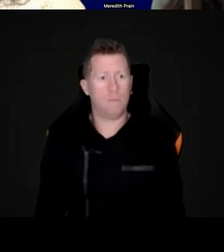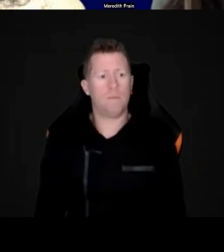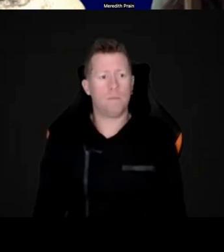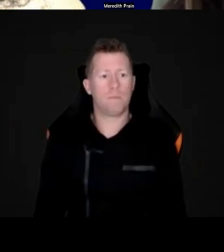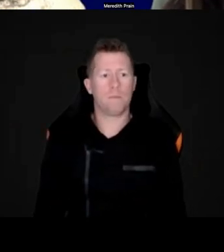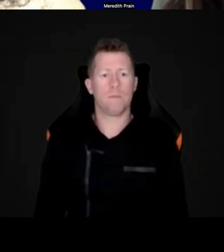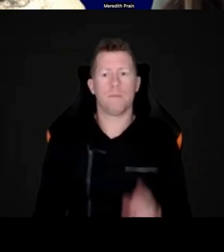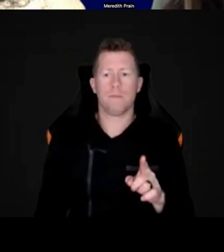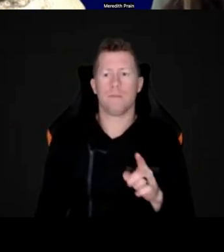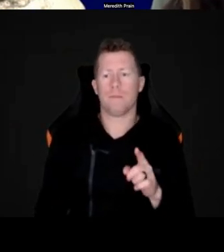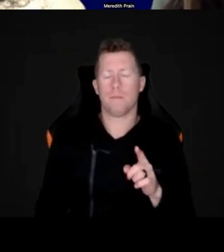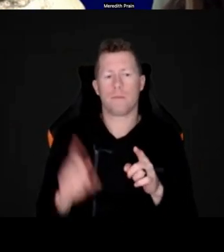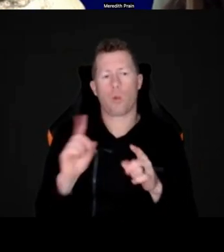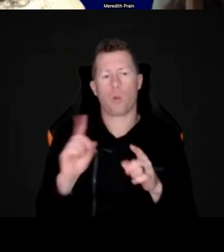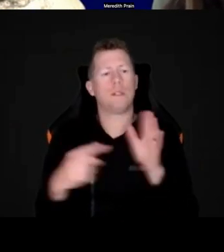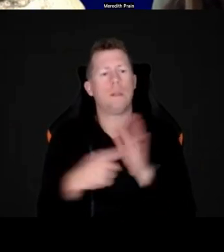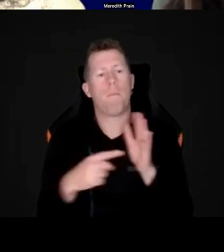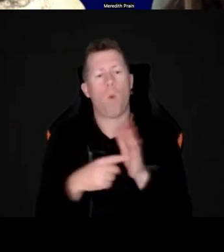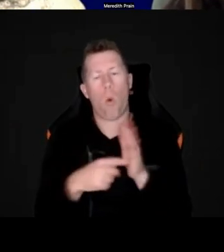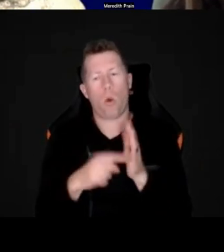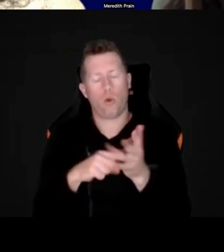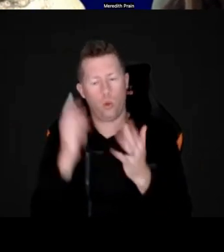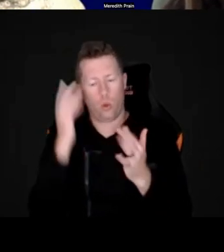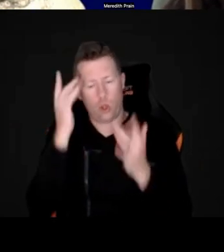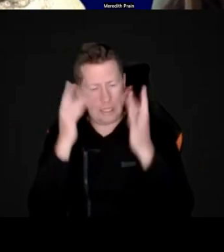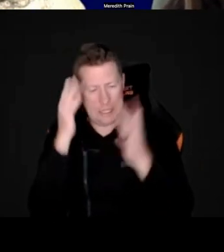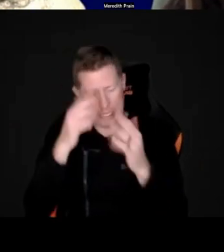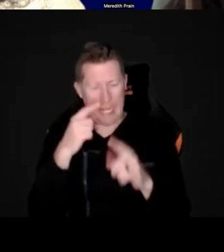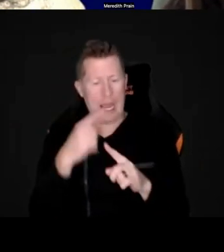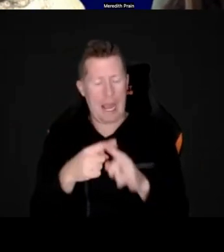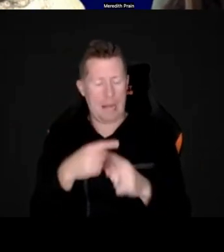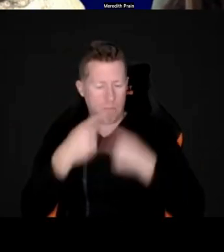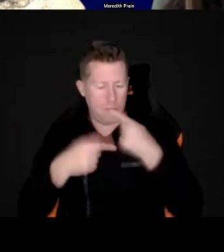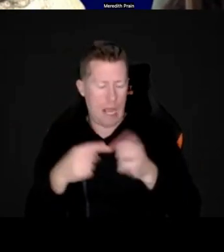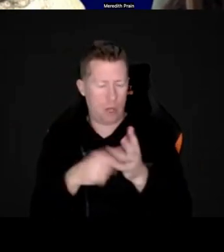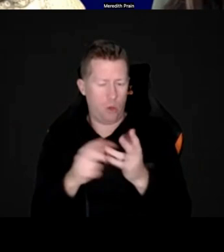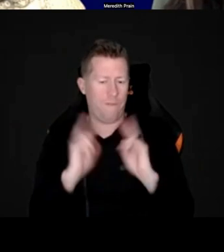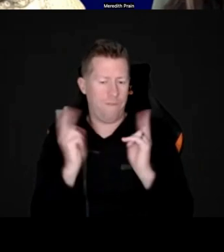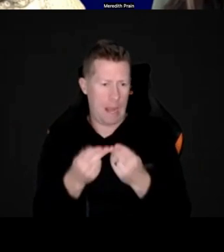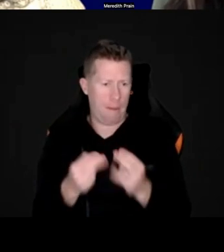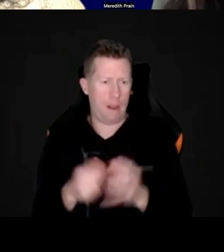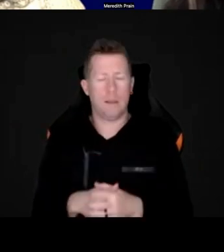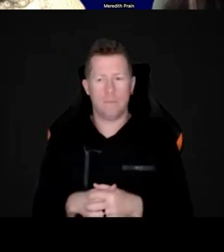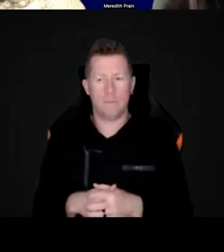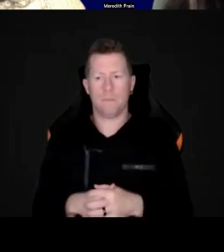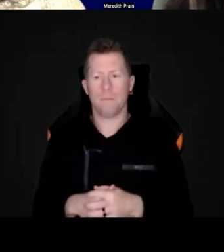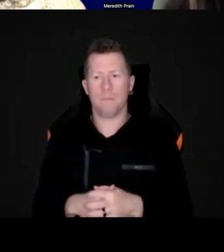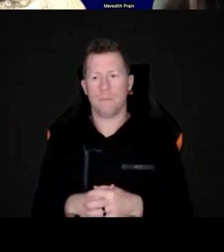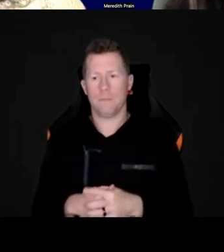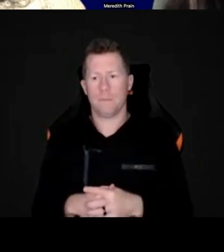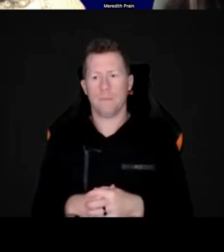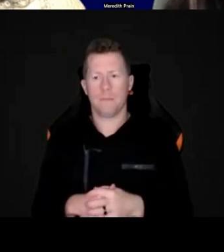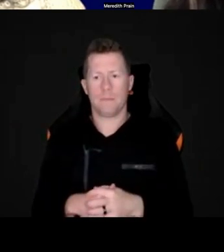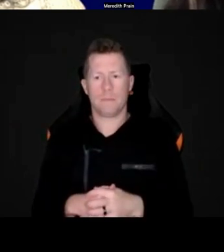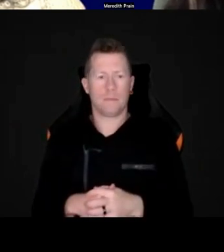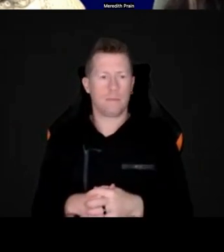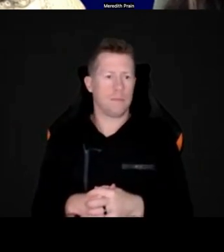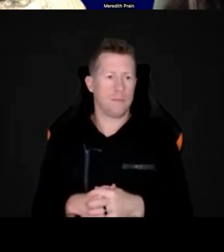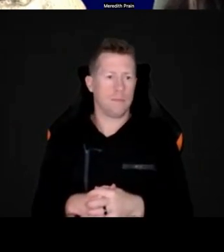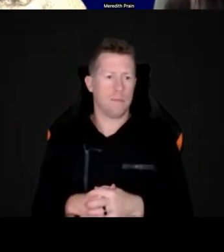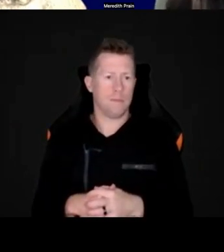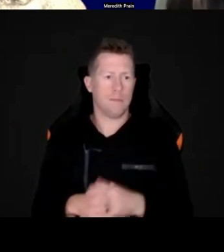What is important to consider and talk through when you're talking with them about their braille or print?